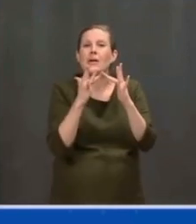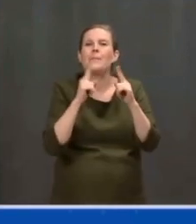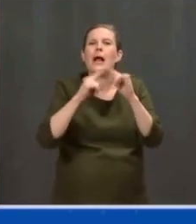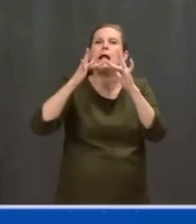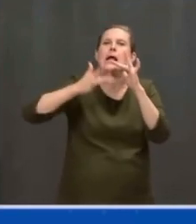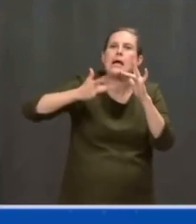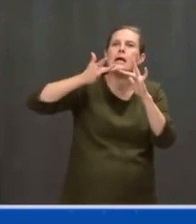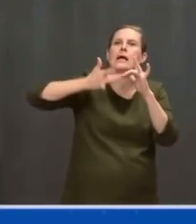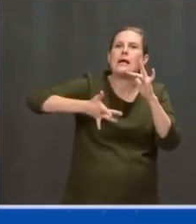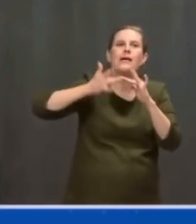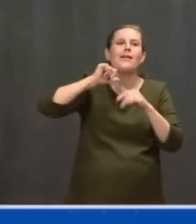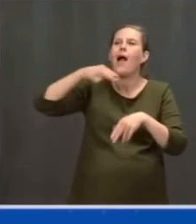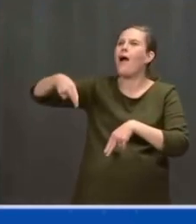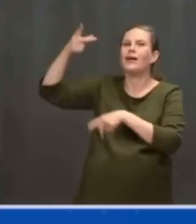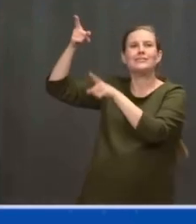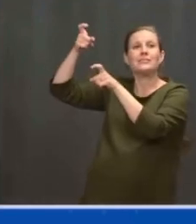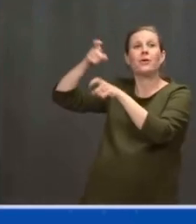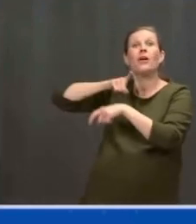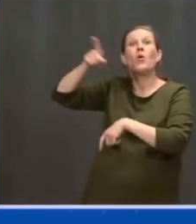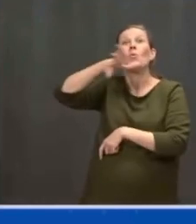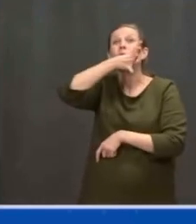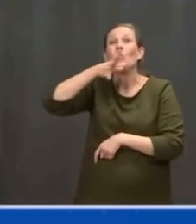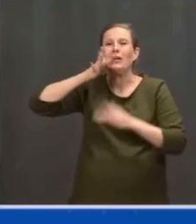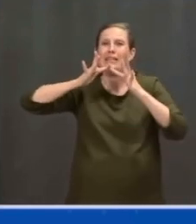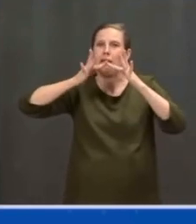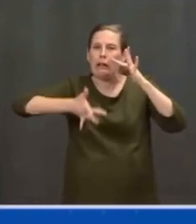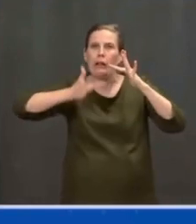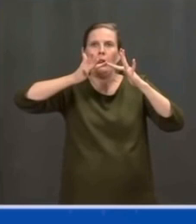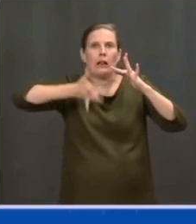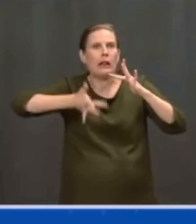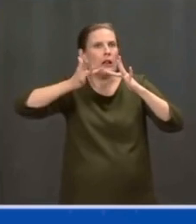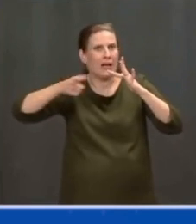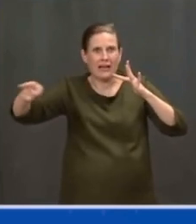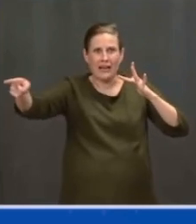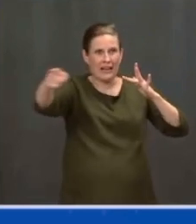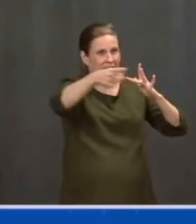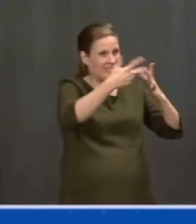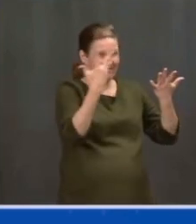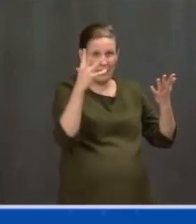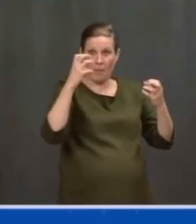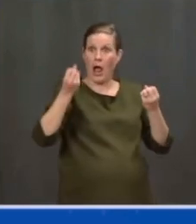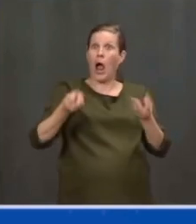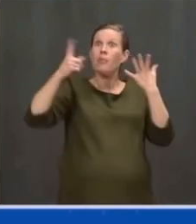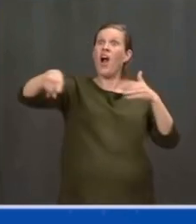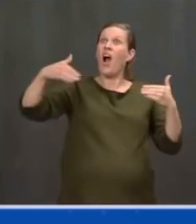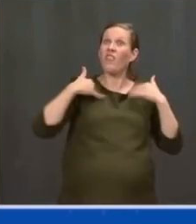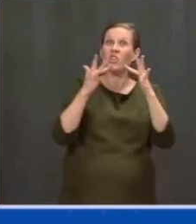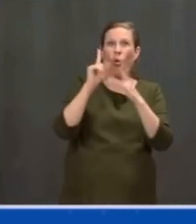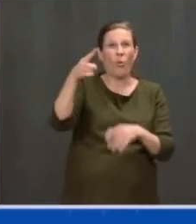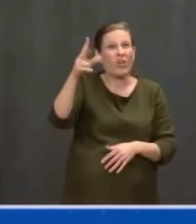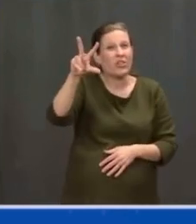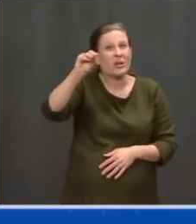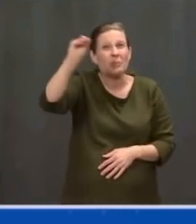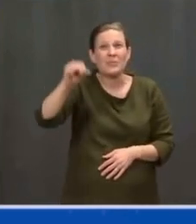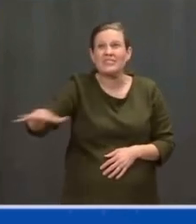It's a disparity even more pronounced during this pandemic. American Jobs will make